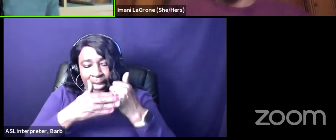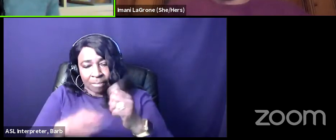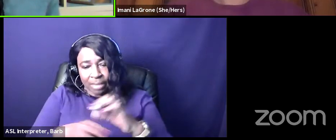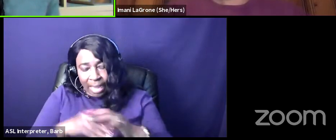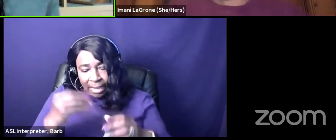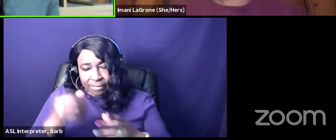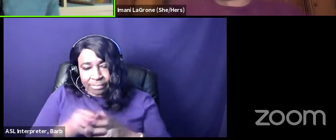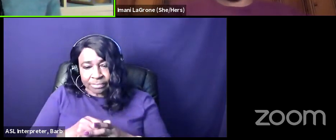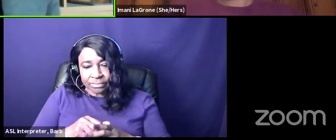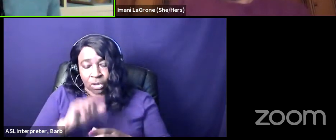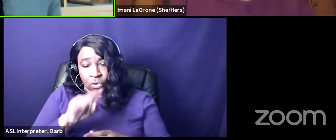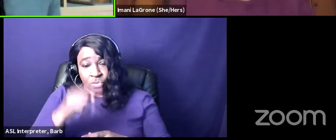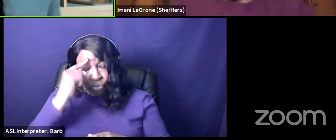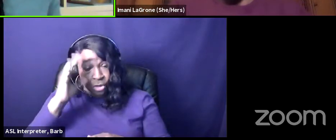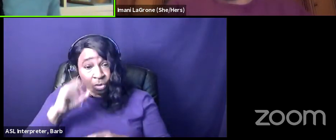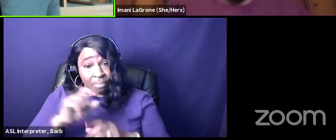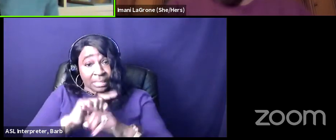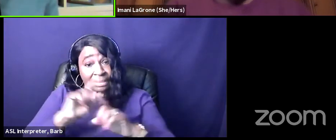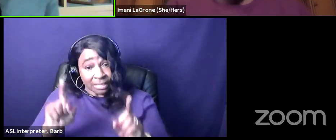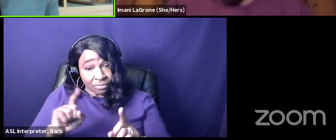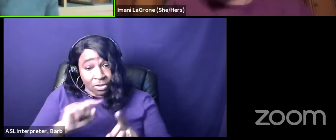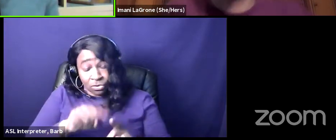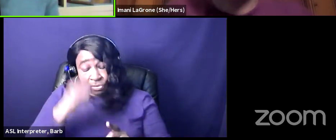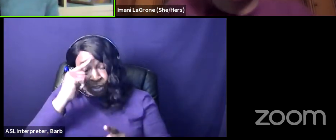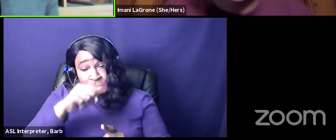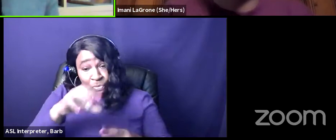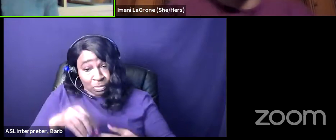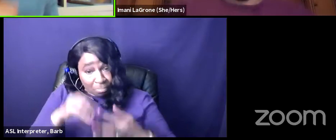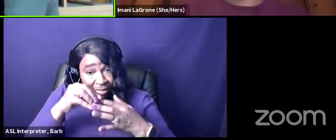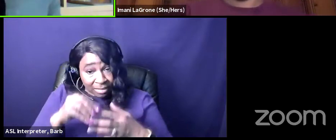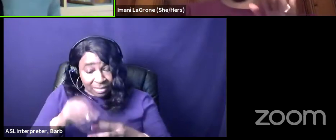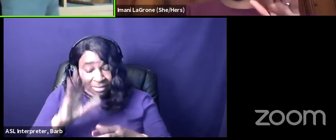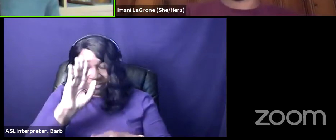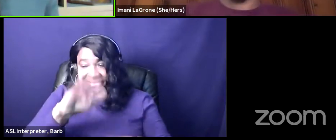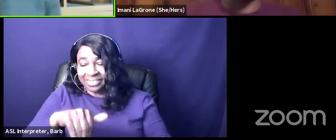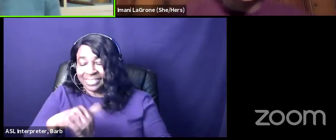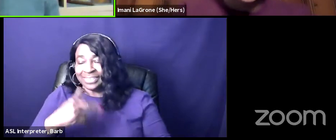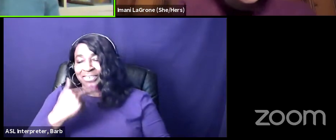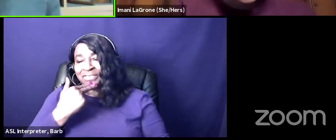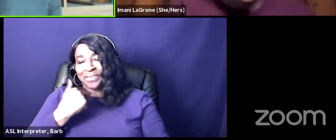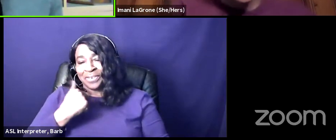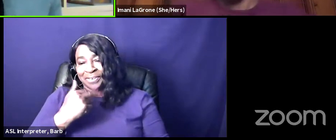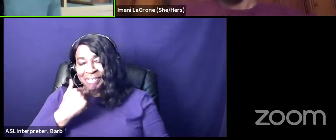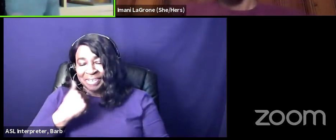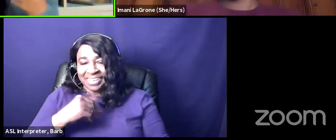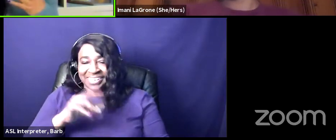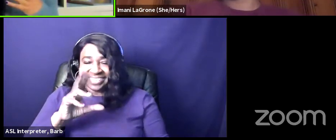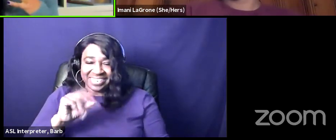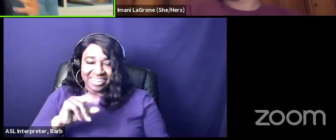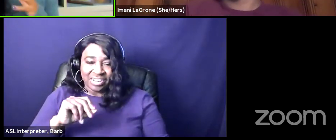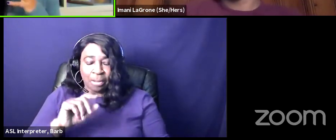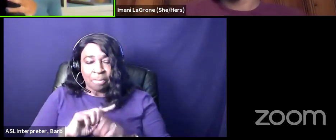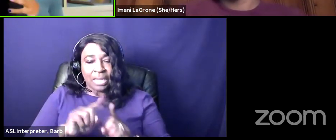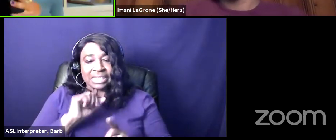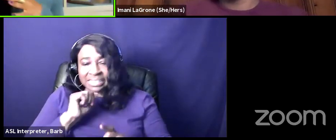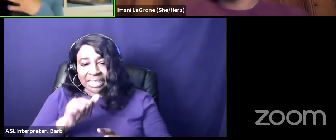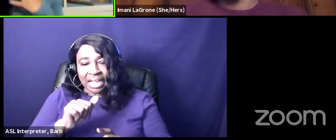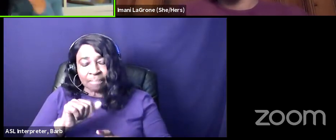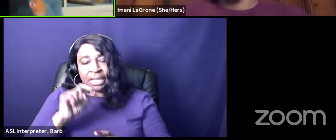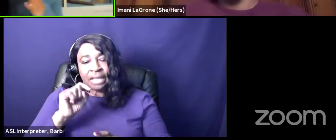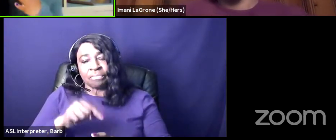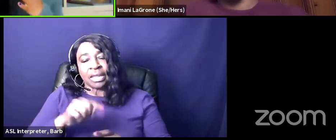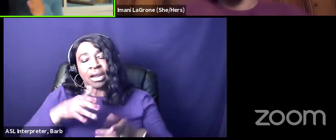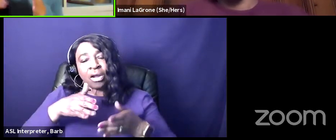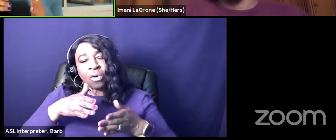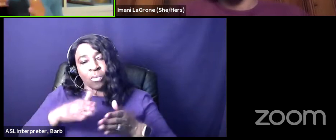shocked oh you thought it was gonna be different you thought you were special oh isn't that cute look no hard feelings right and so these are so there are ways that